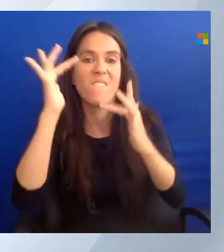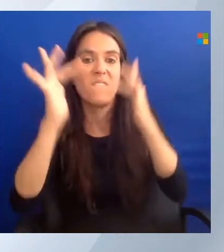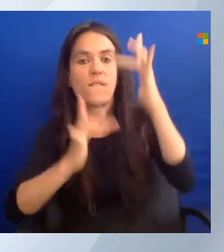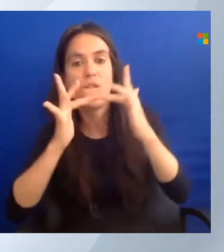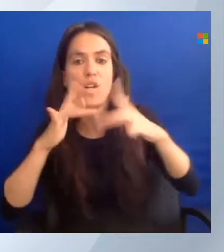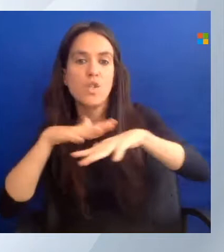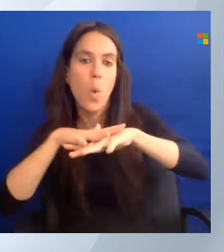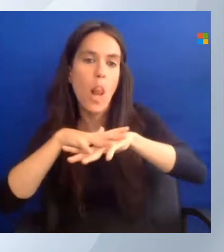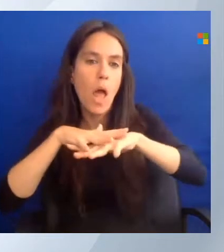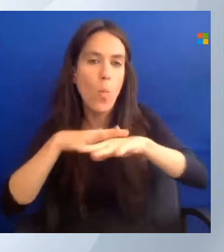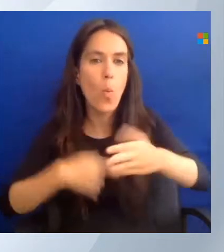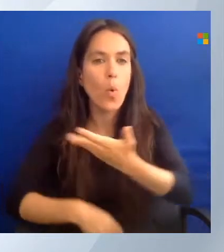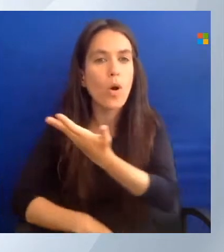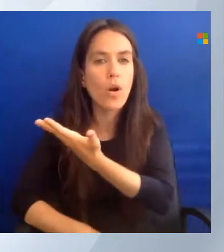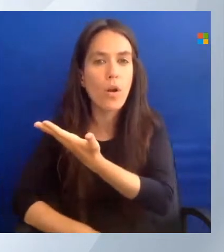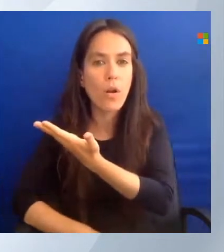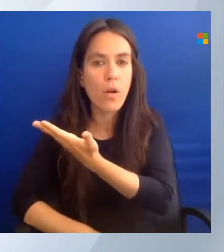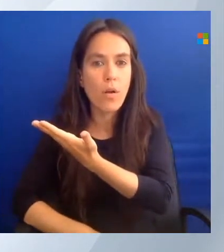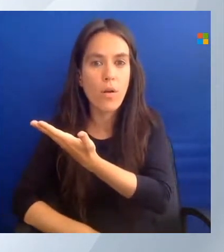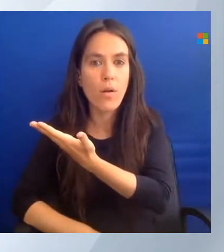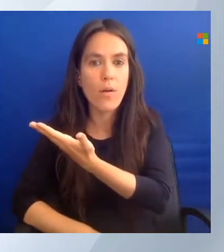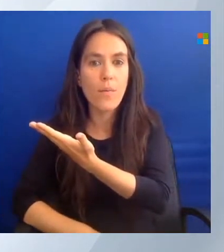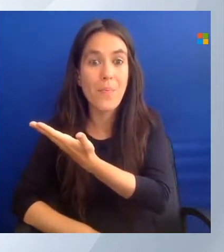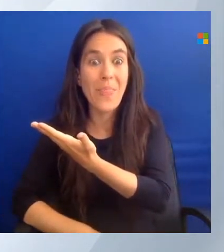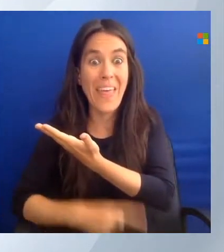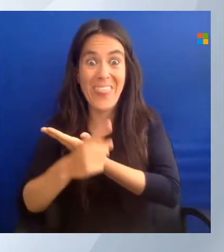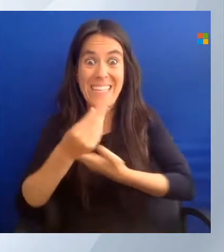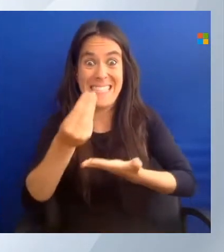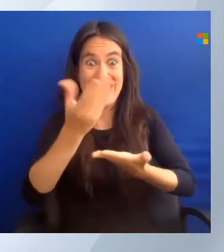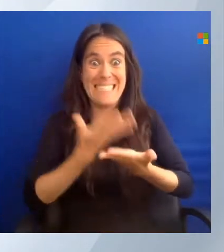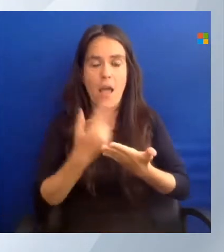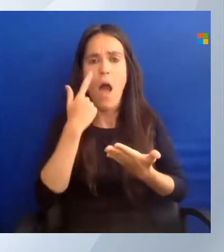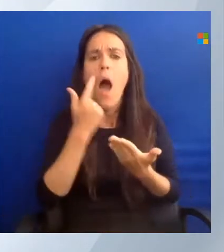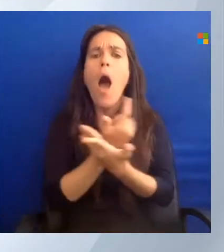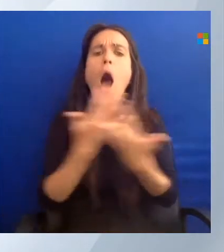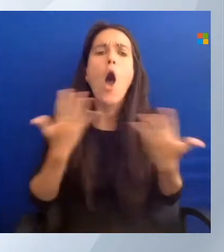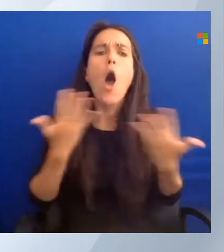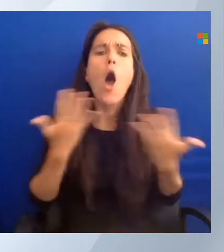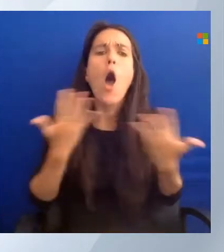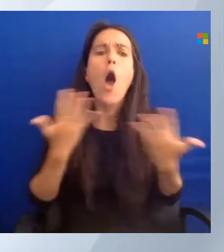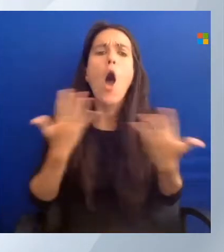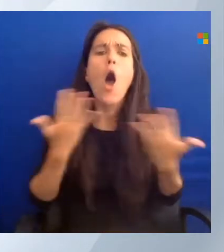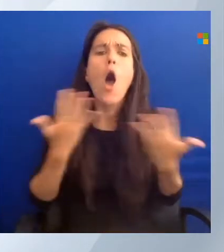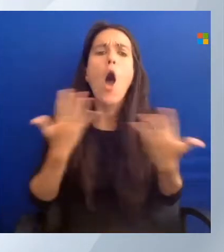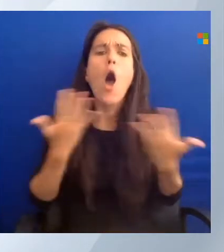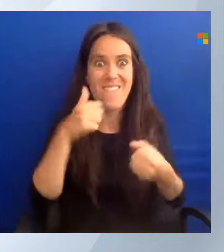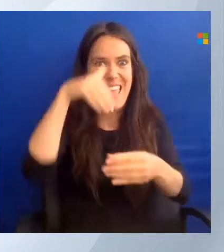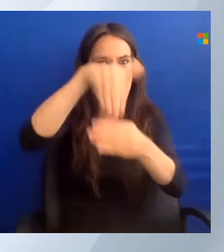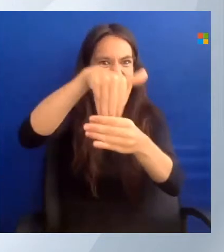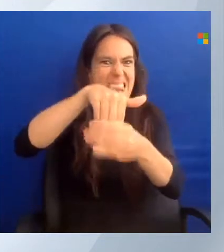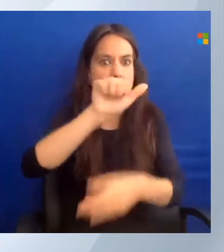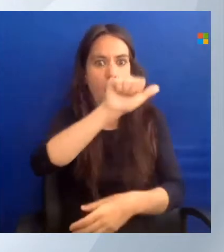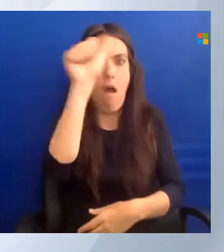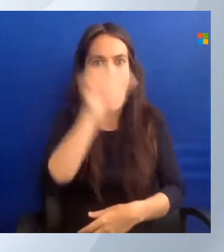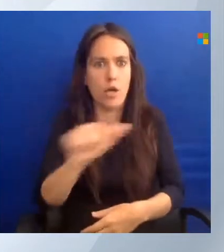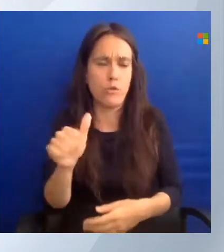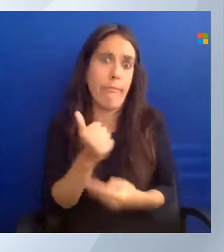this can also tell you how many resources are actually available within Azure. There's really a lot of resources.